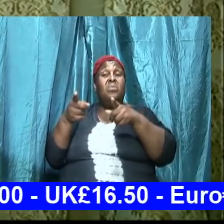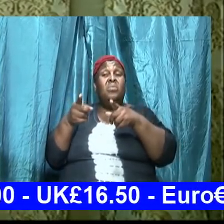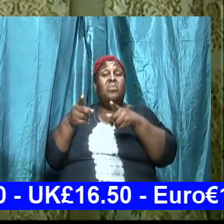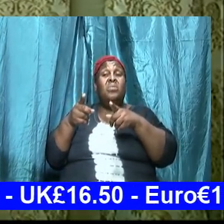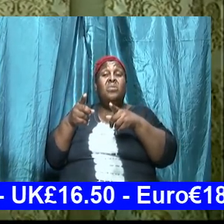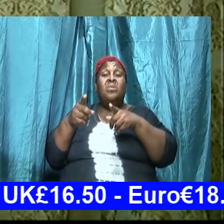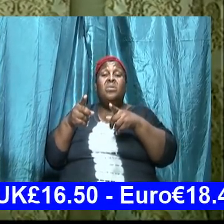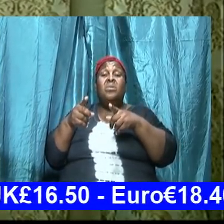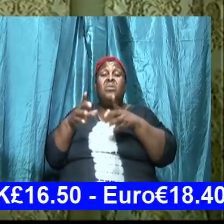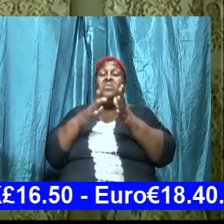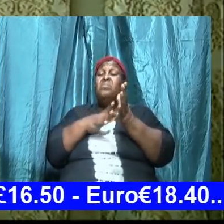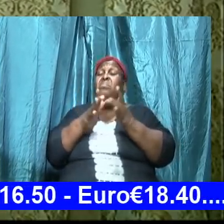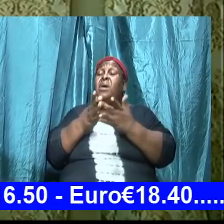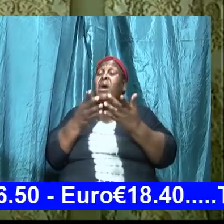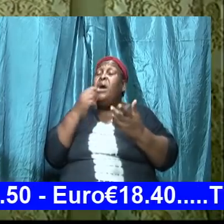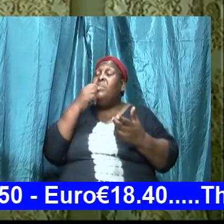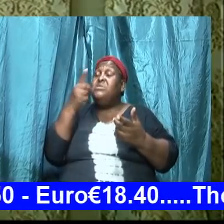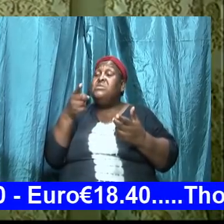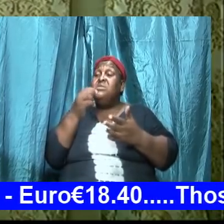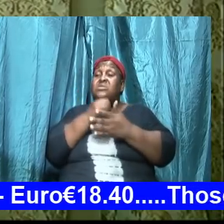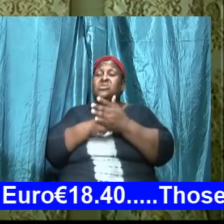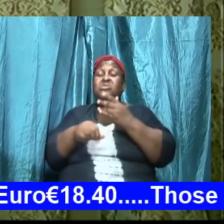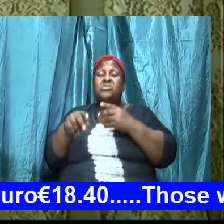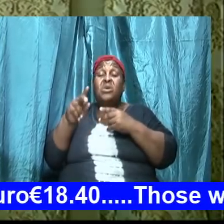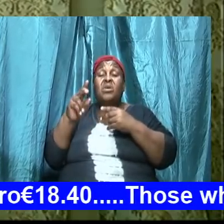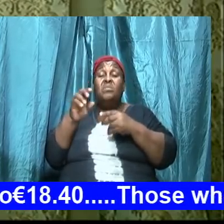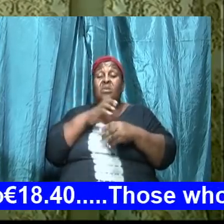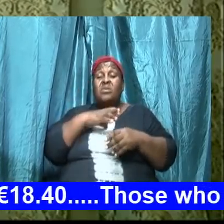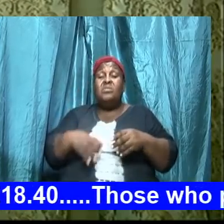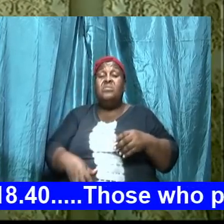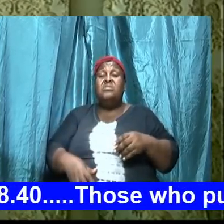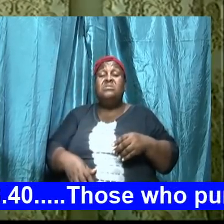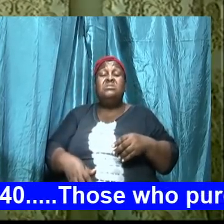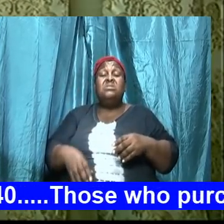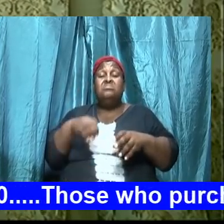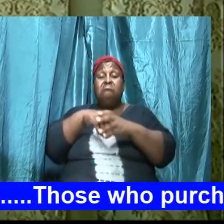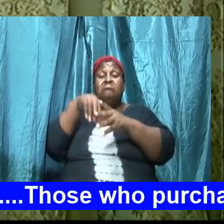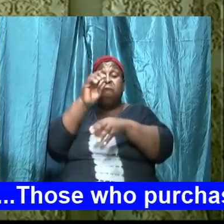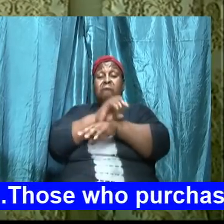bible said that some folks in the church your religion is vain